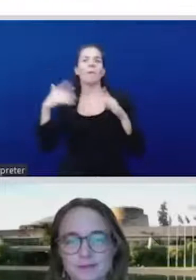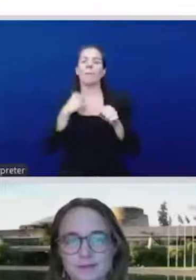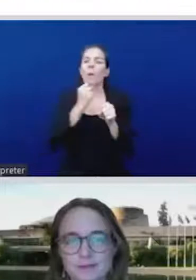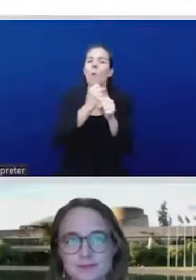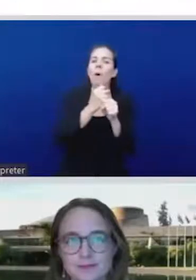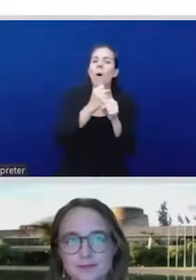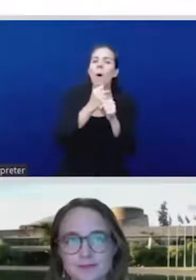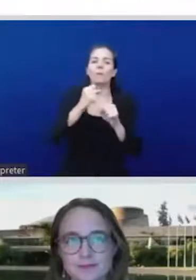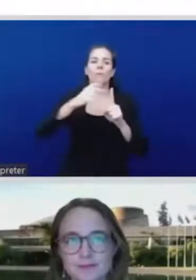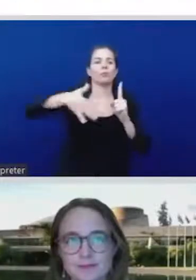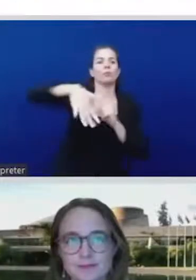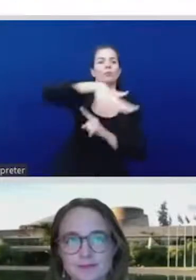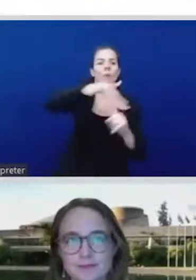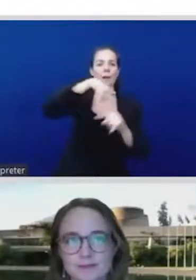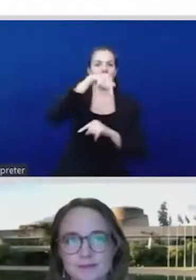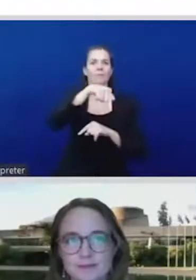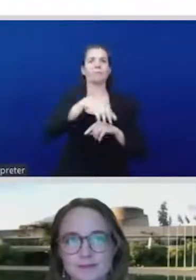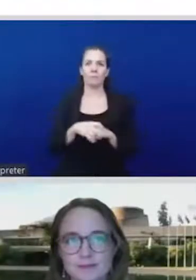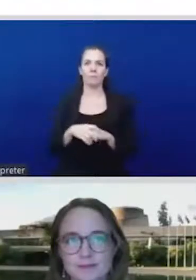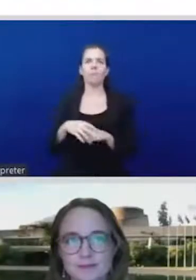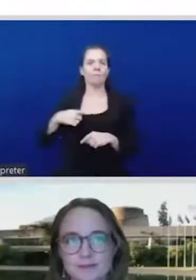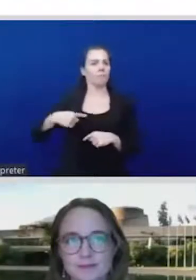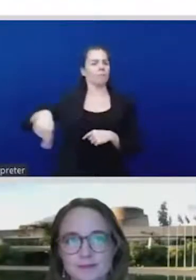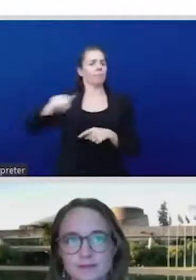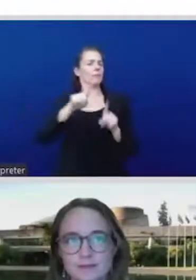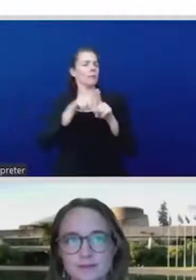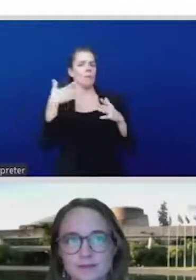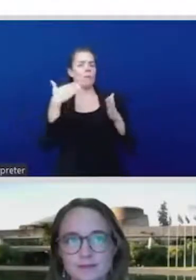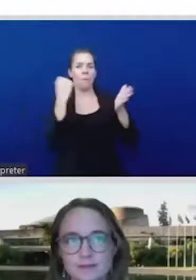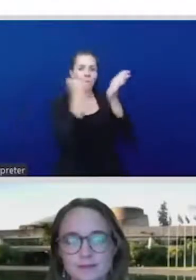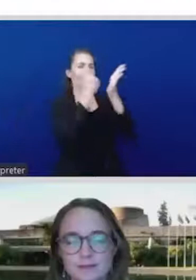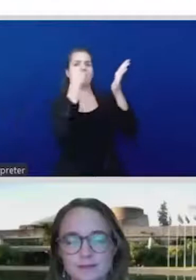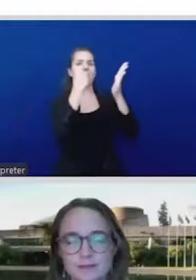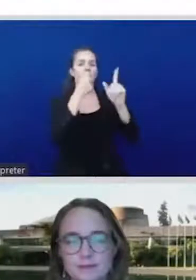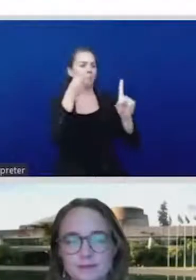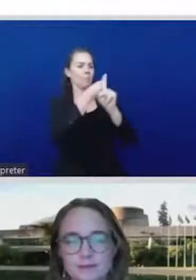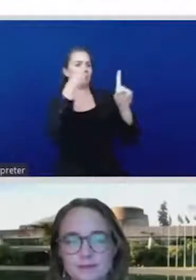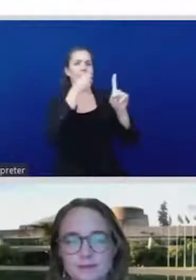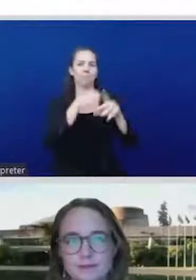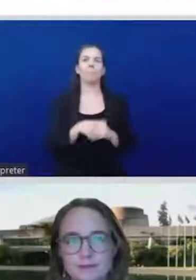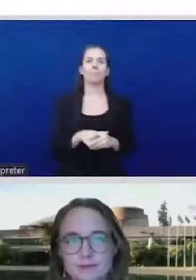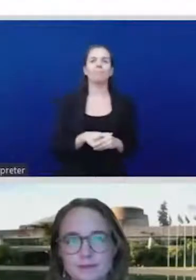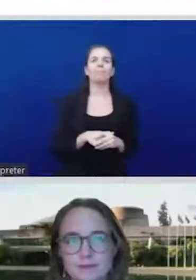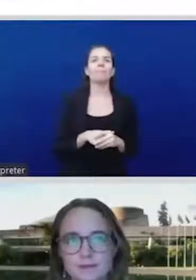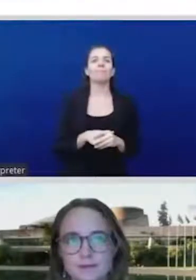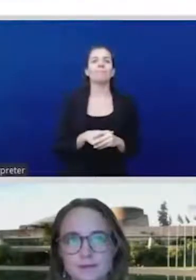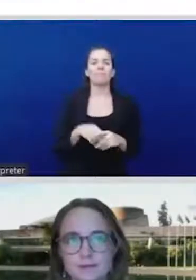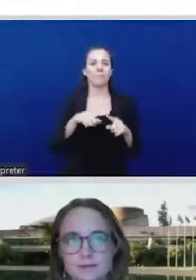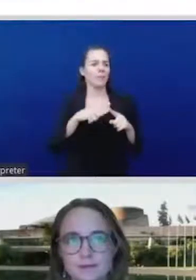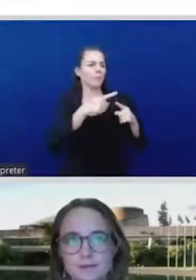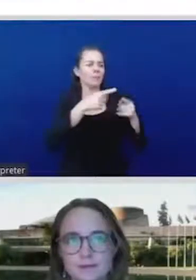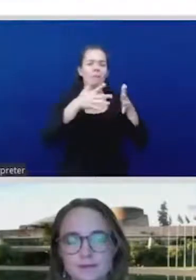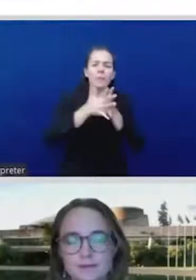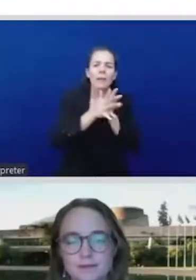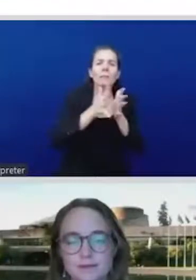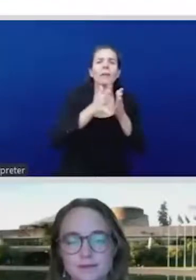room in which we are all here today, this virtual room in which we are discussing political debates and experiences